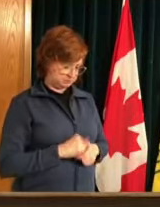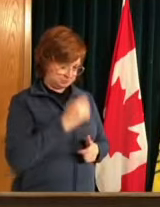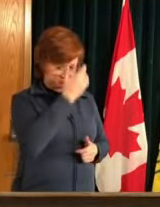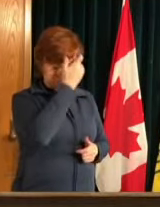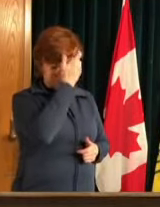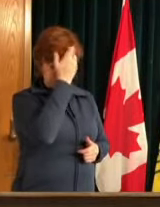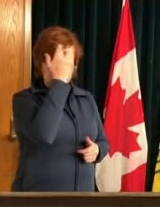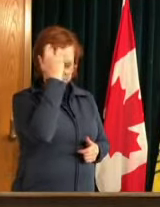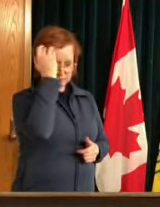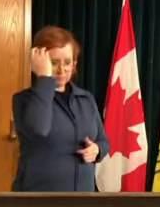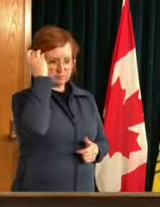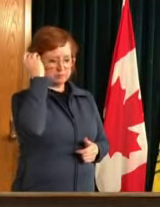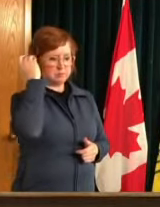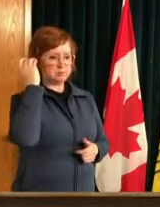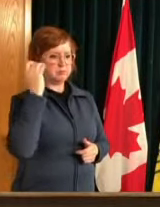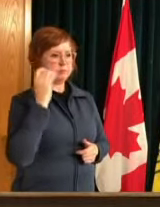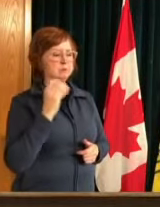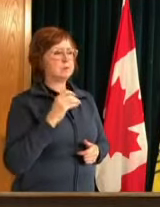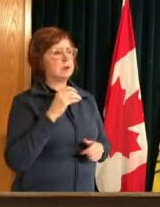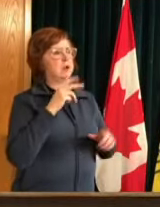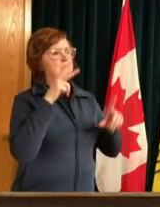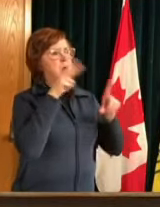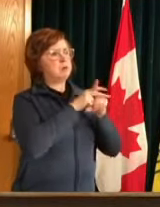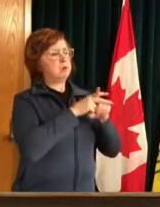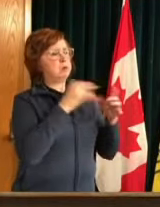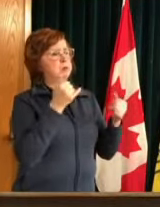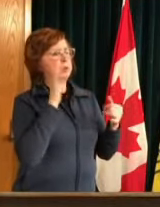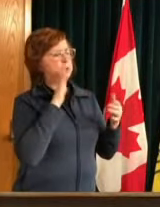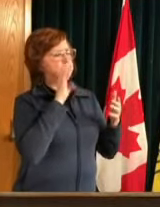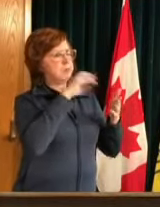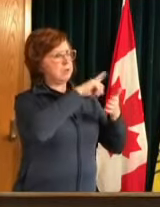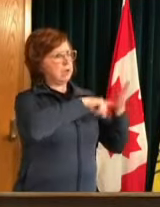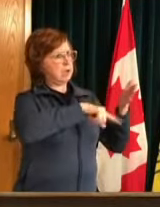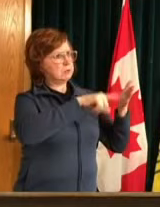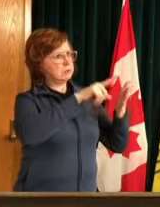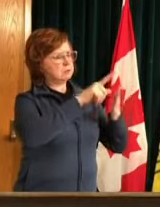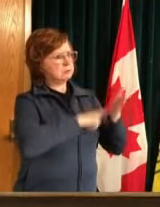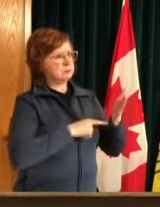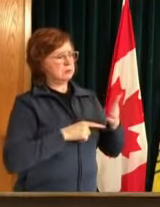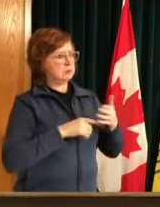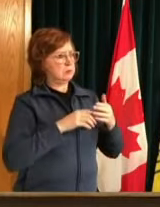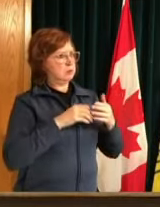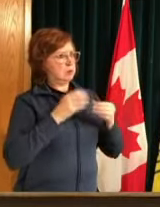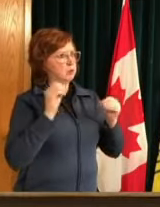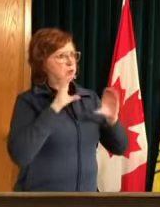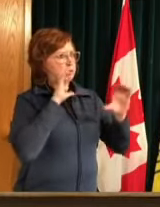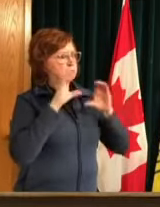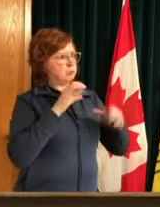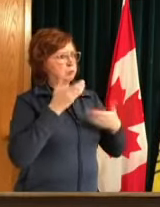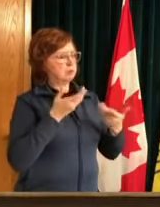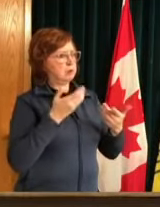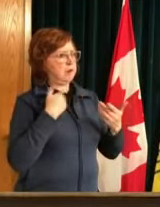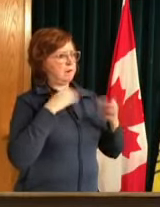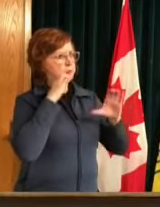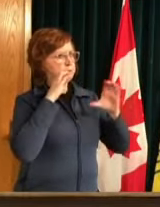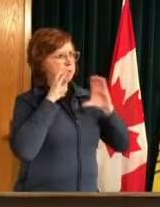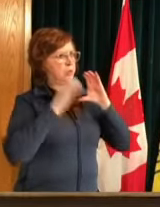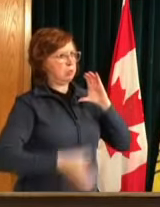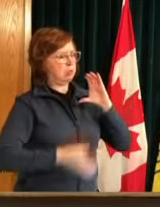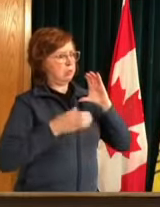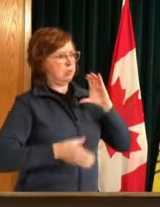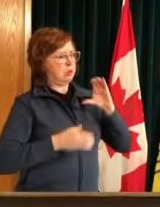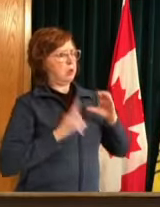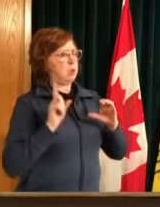uh communicated with uh people who have booked those appointments especially in some rural areas do you think that the